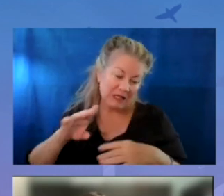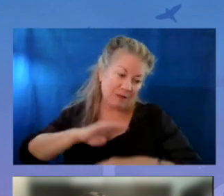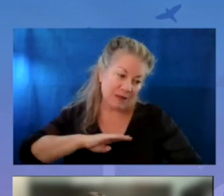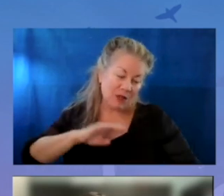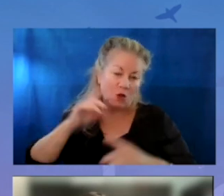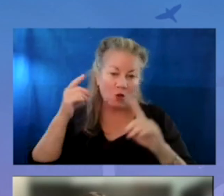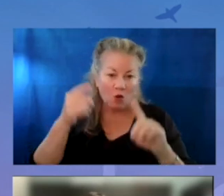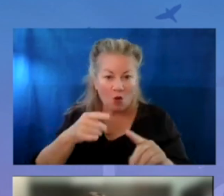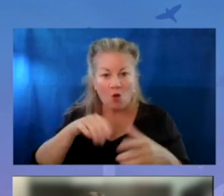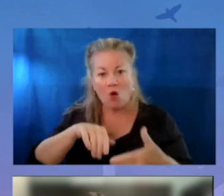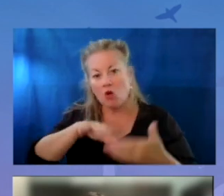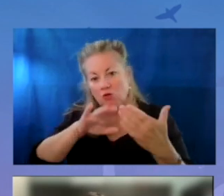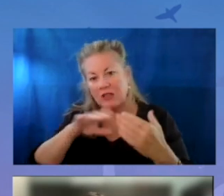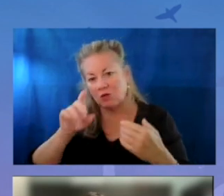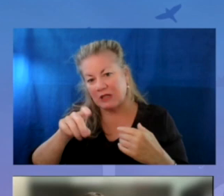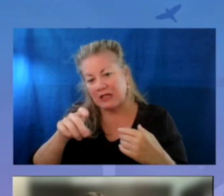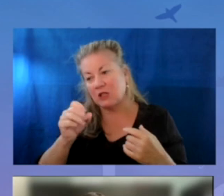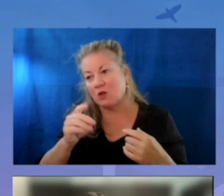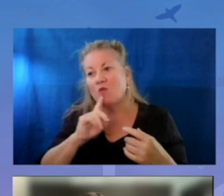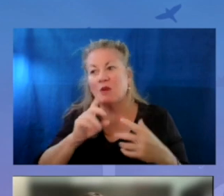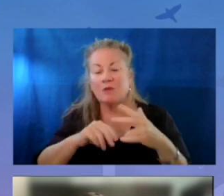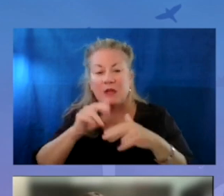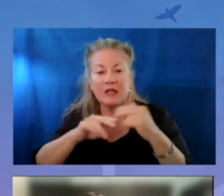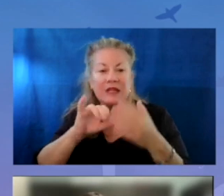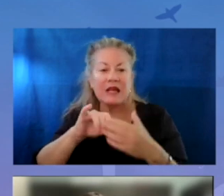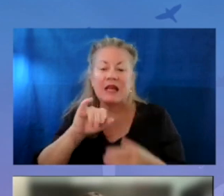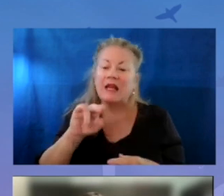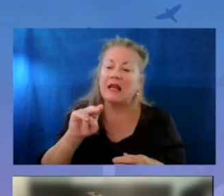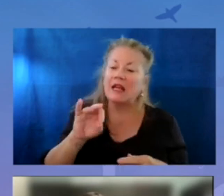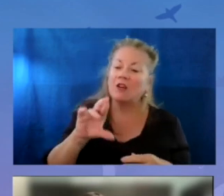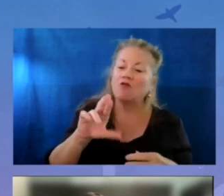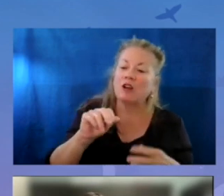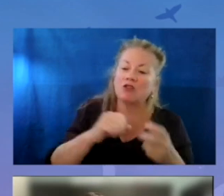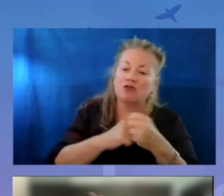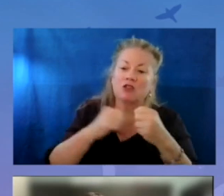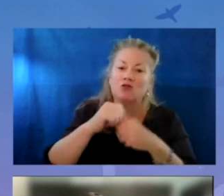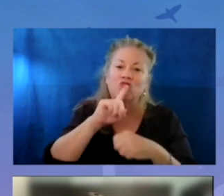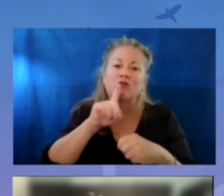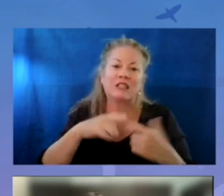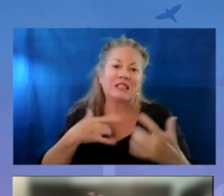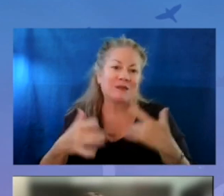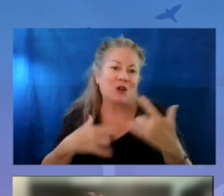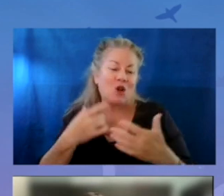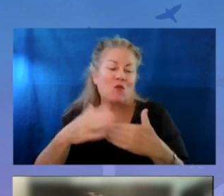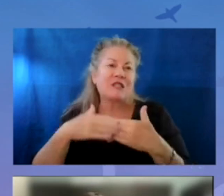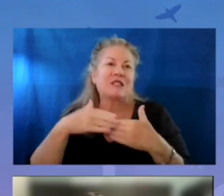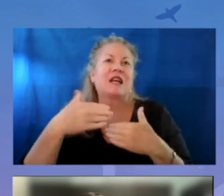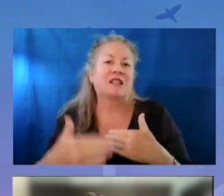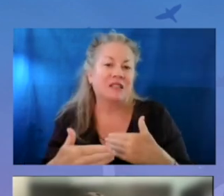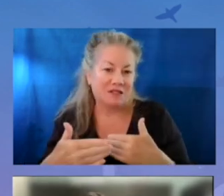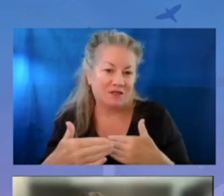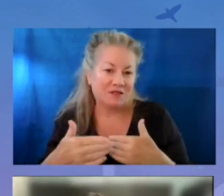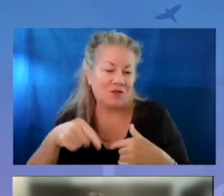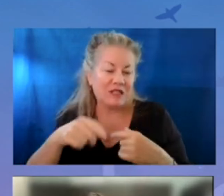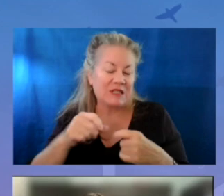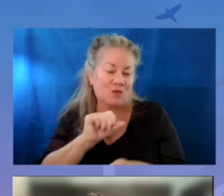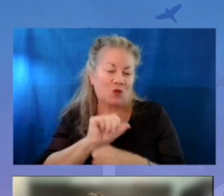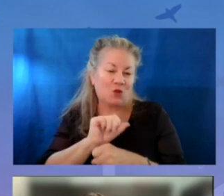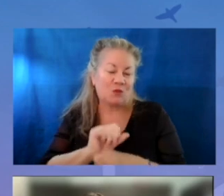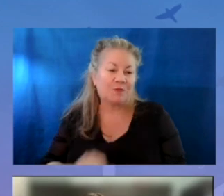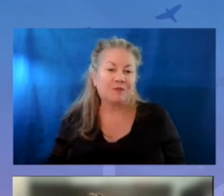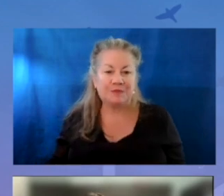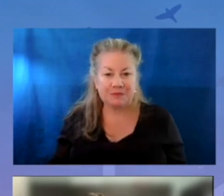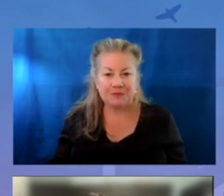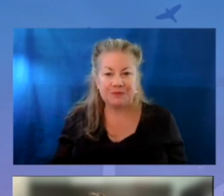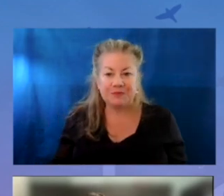meet their goals, to address their needs. And so we're building that infrastructure and are really excited about what's next for this work.